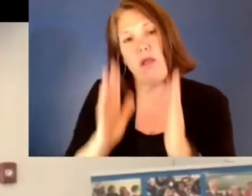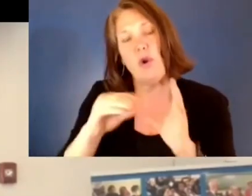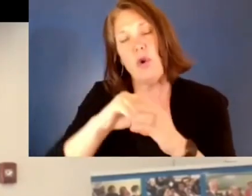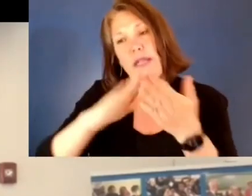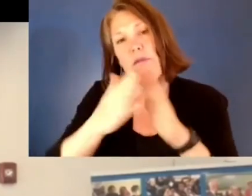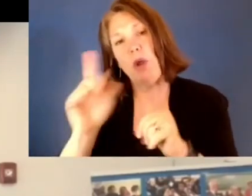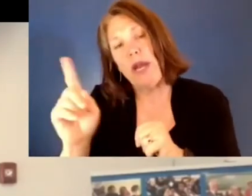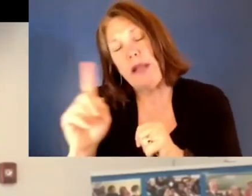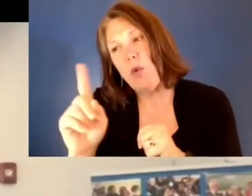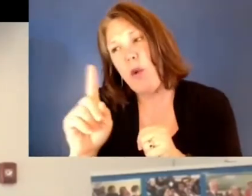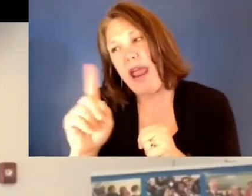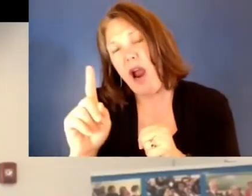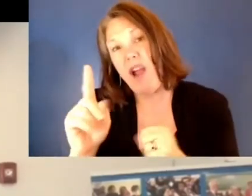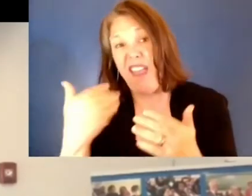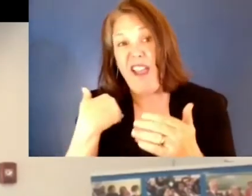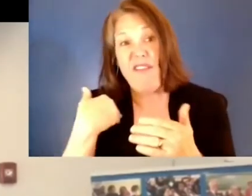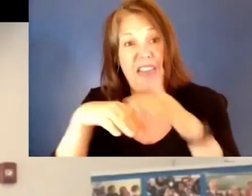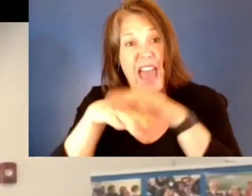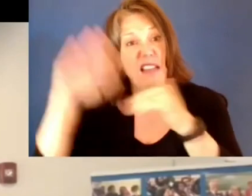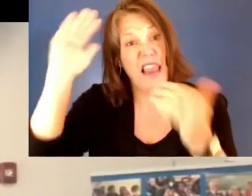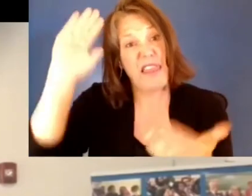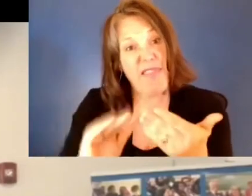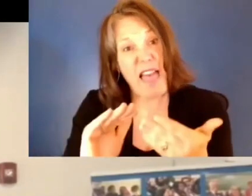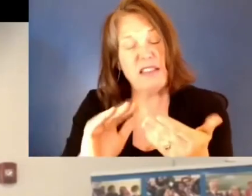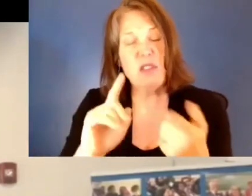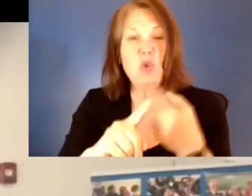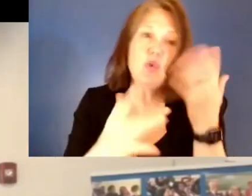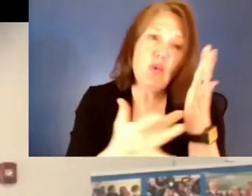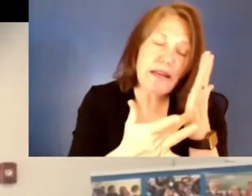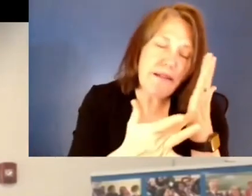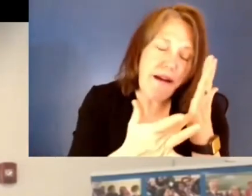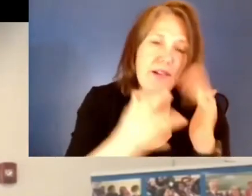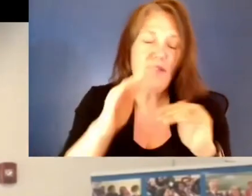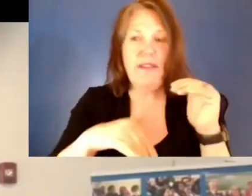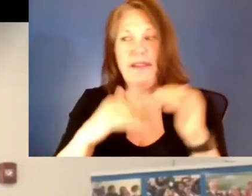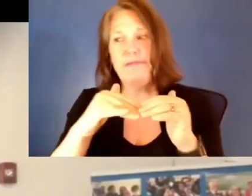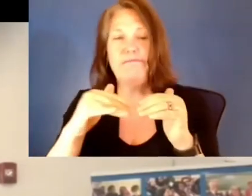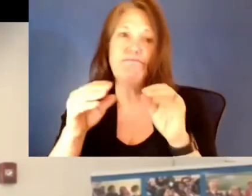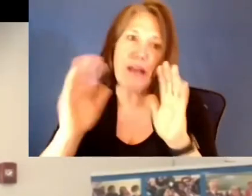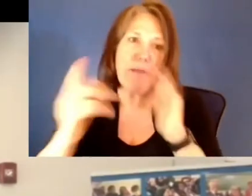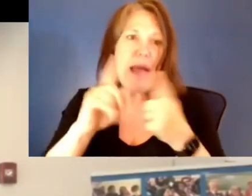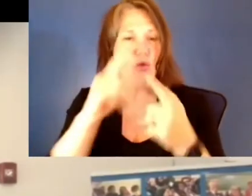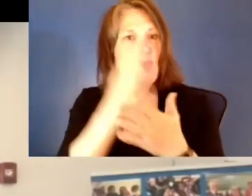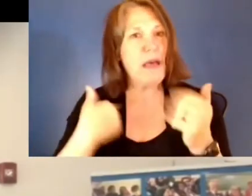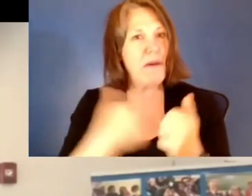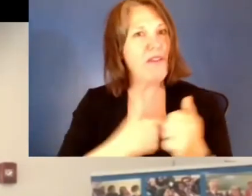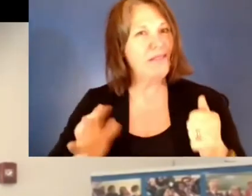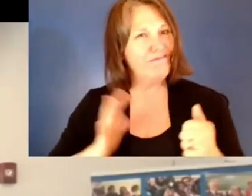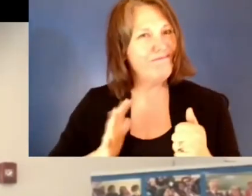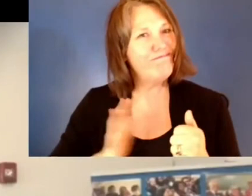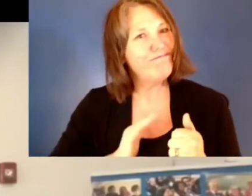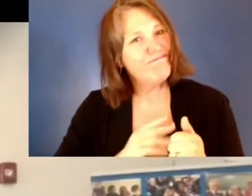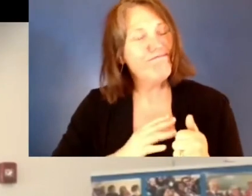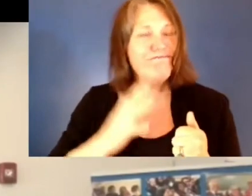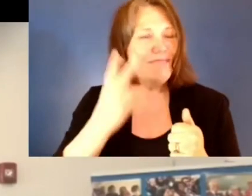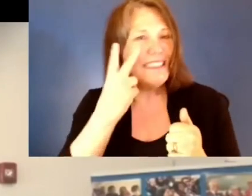access to the kind of technology that some of us enjoy, we have to make sure that we concentrate on those issues. And